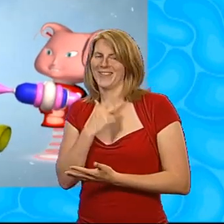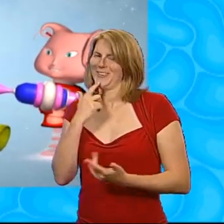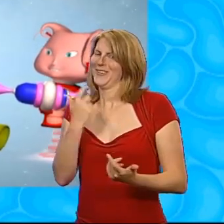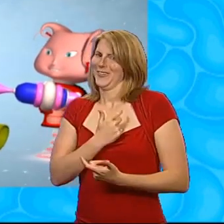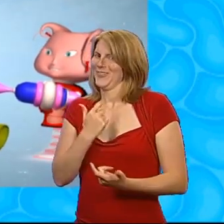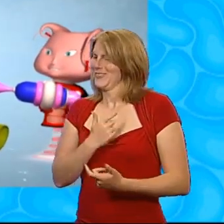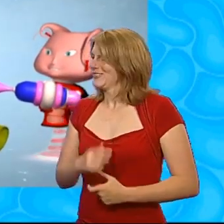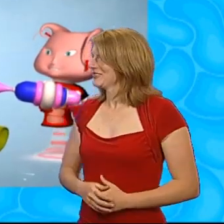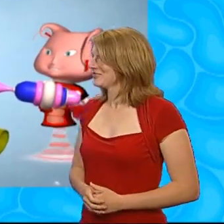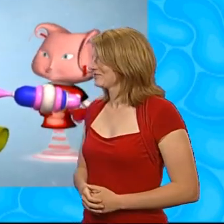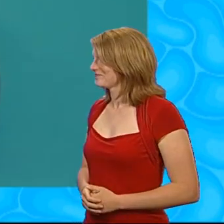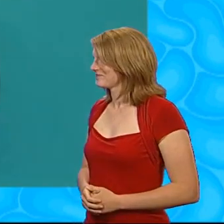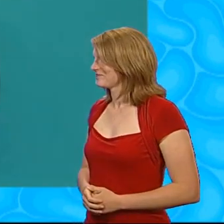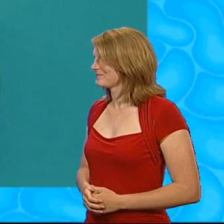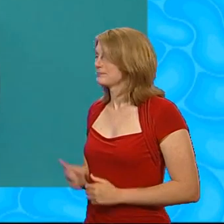Rather amusing.